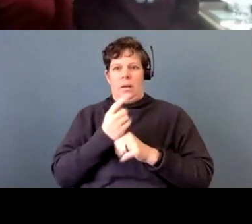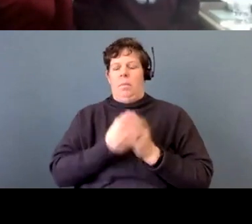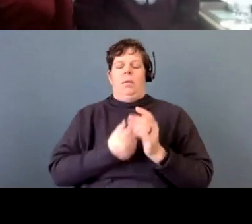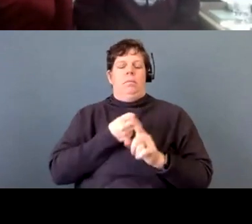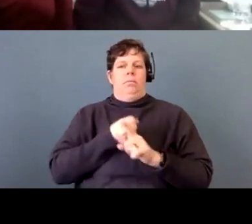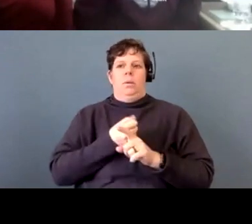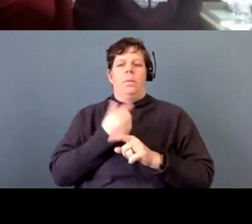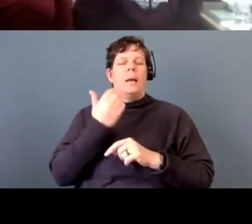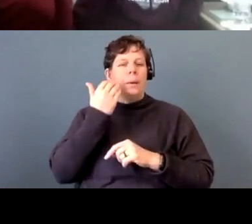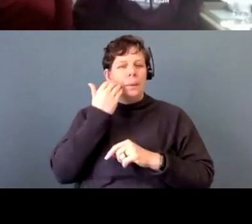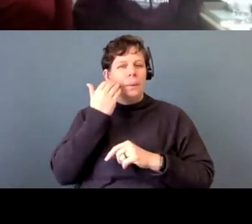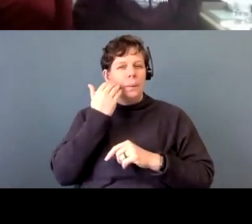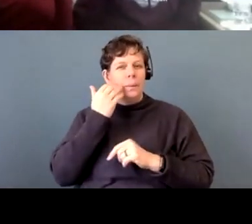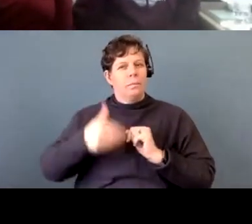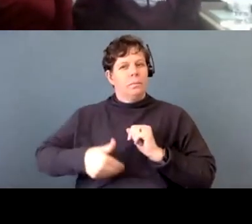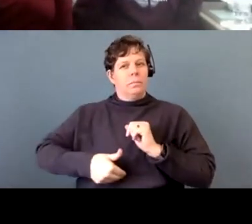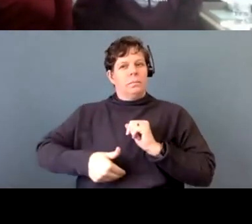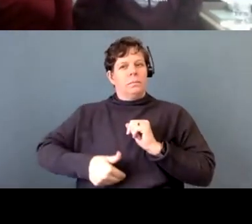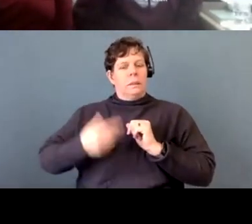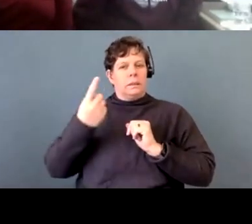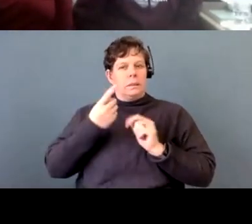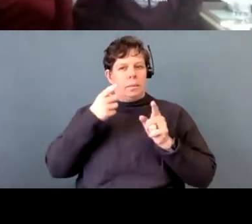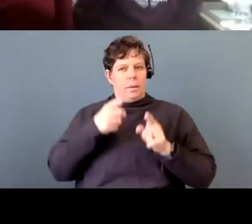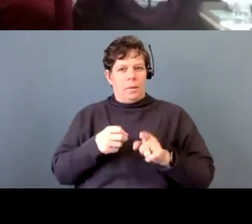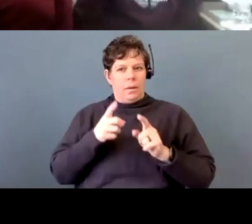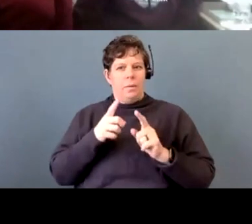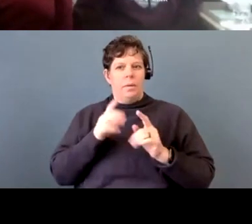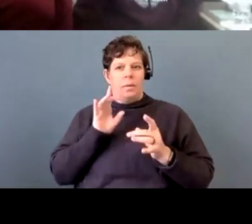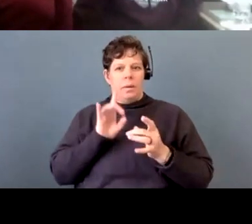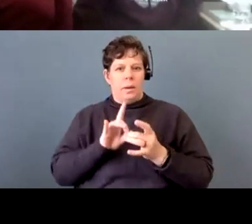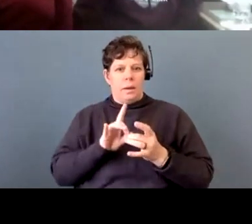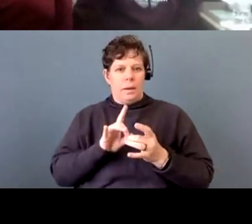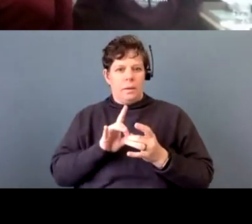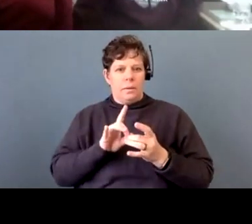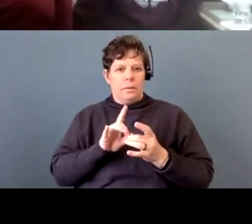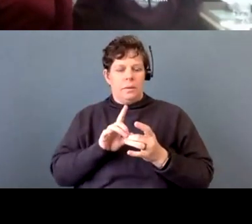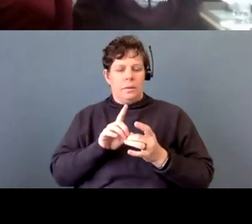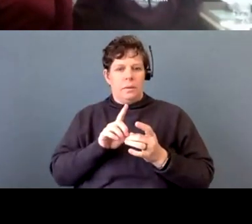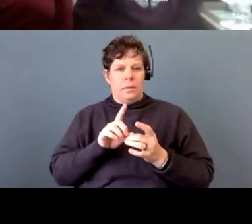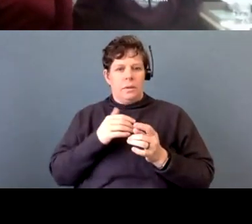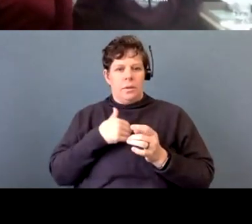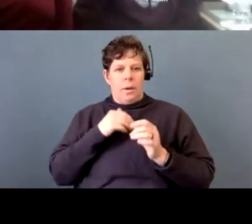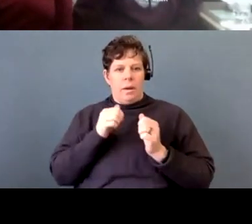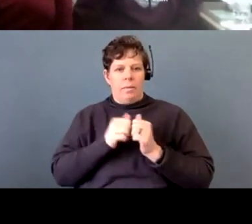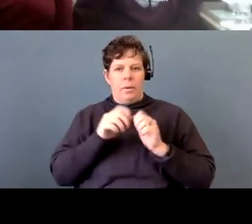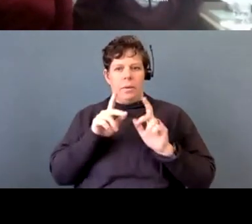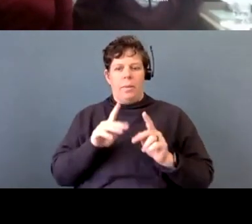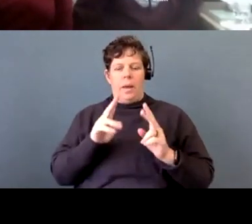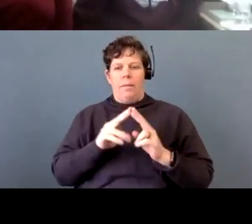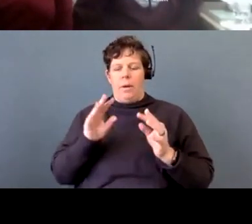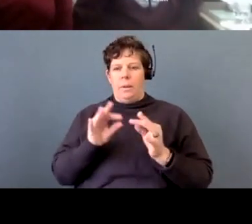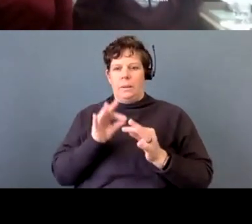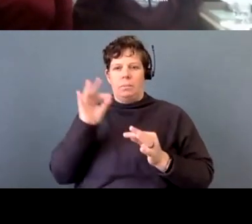um, it's just something when you have something like that happen, the connection that you have with somebody on such a spiritual level